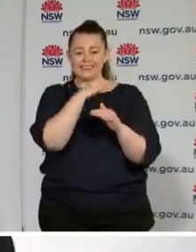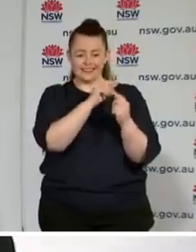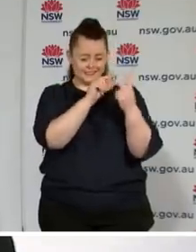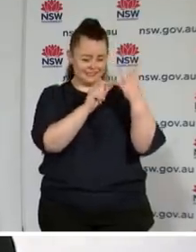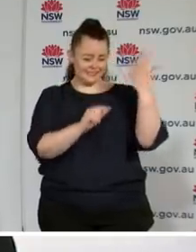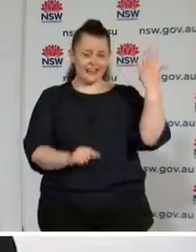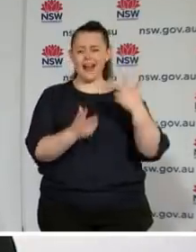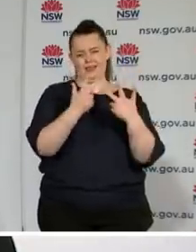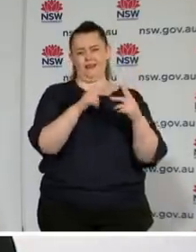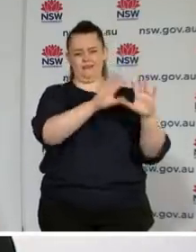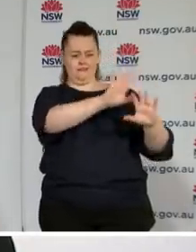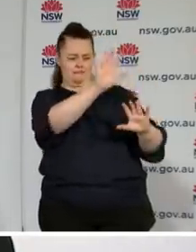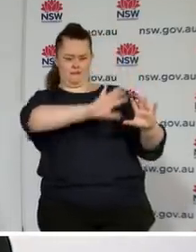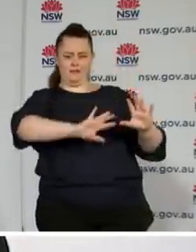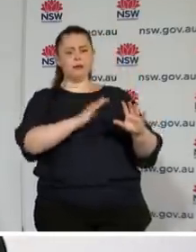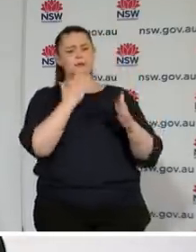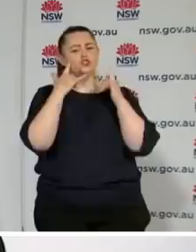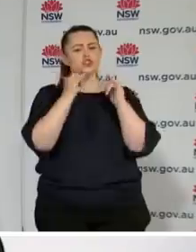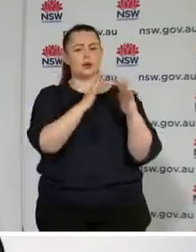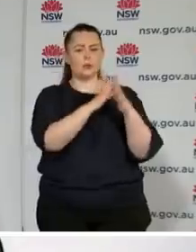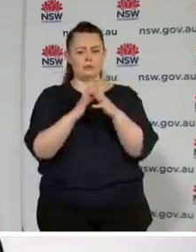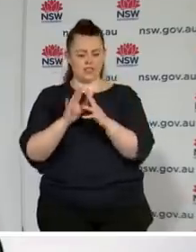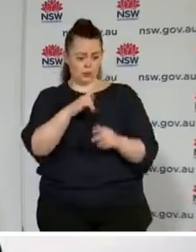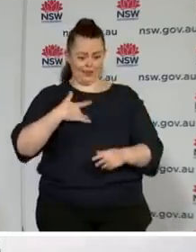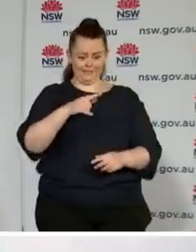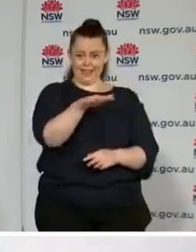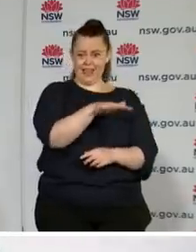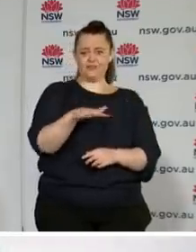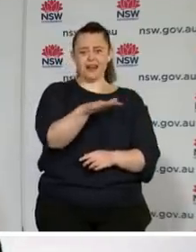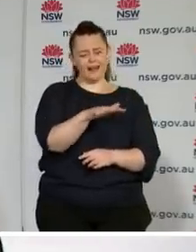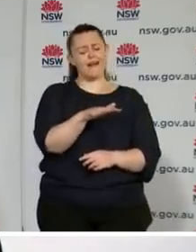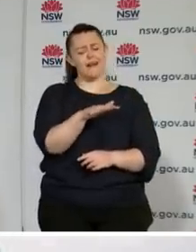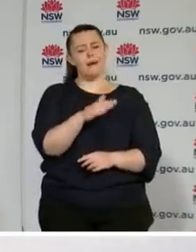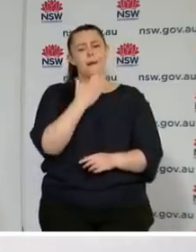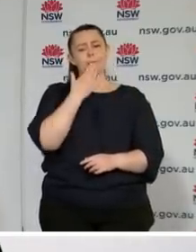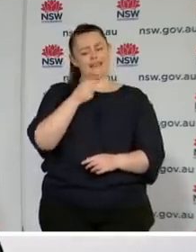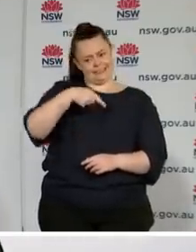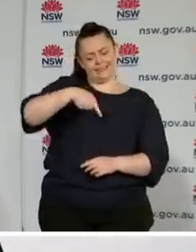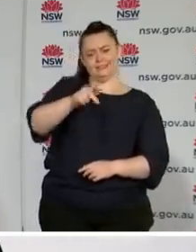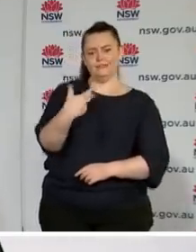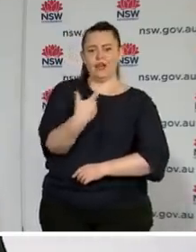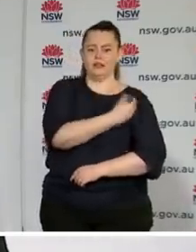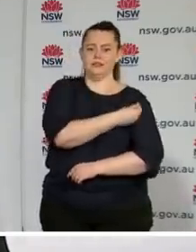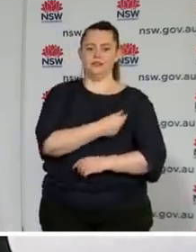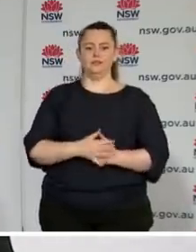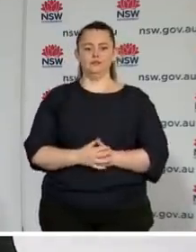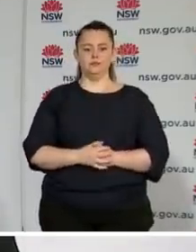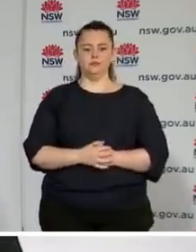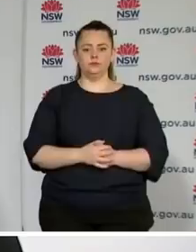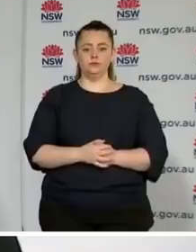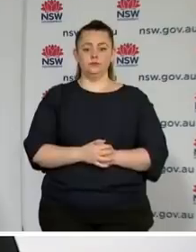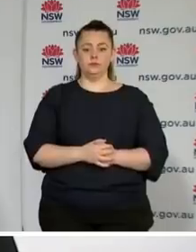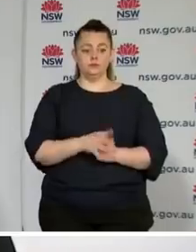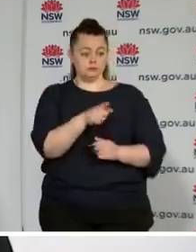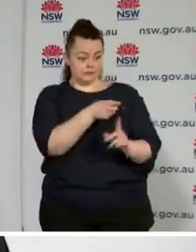and that everyone takes this opportunity to get vaccinated. We're particularly calling upon young people